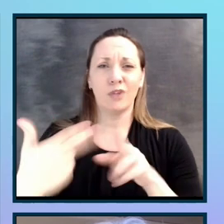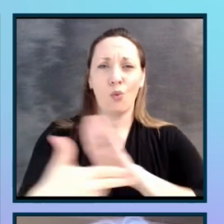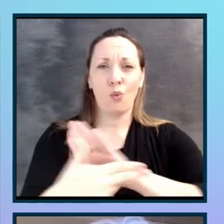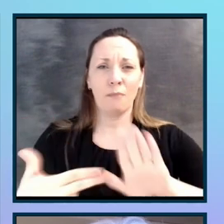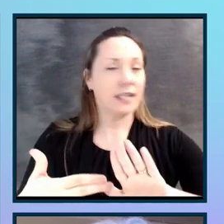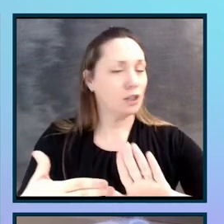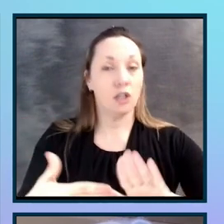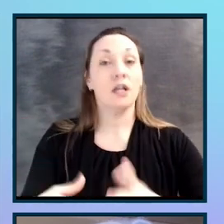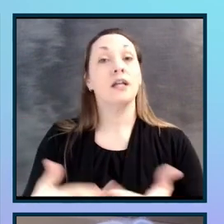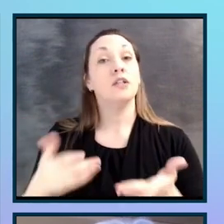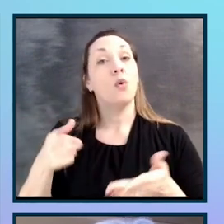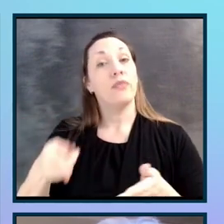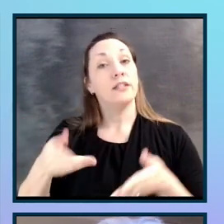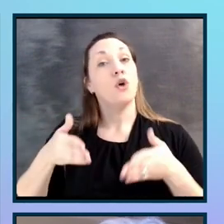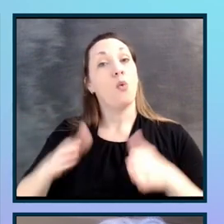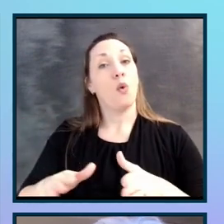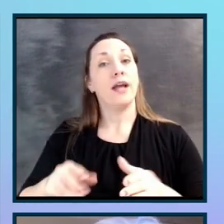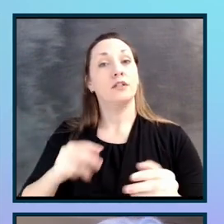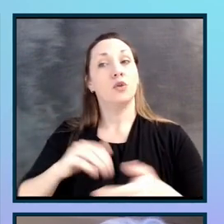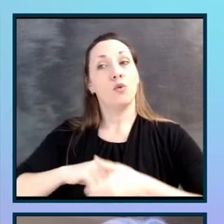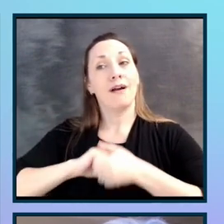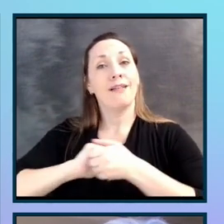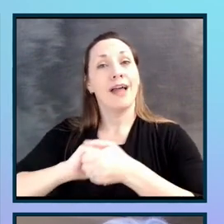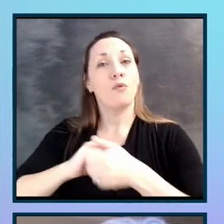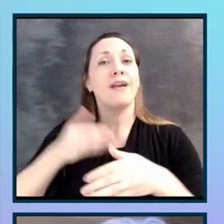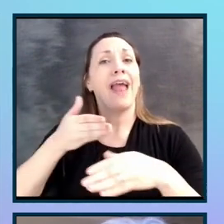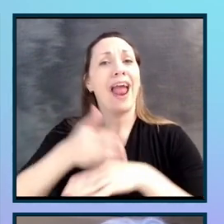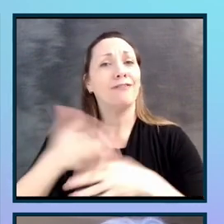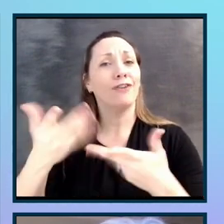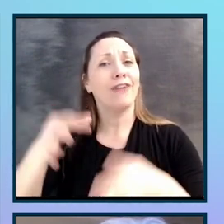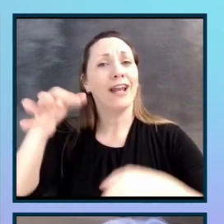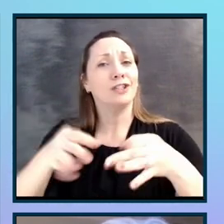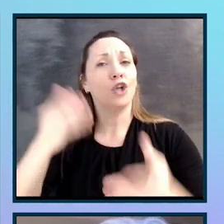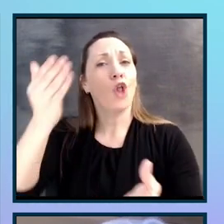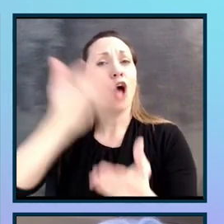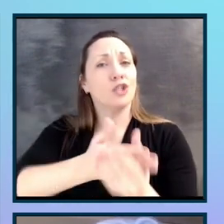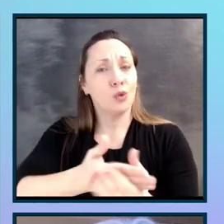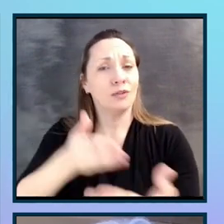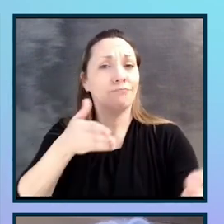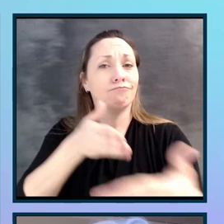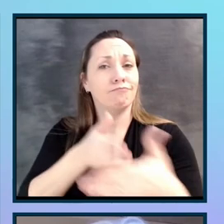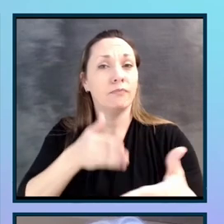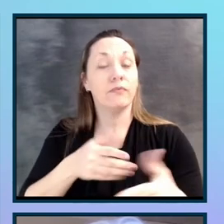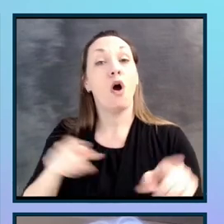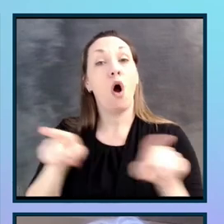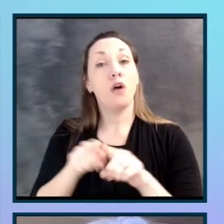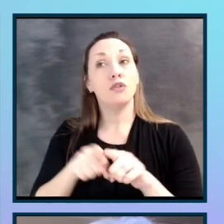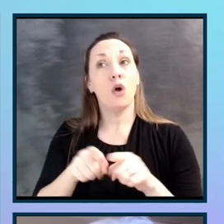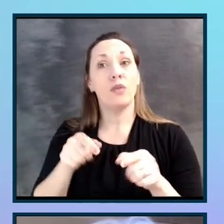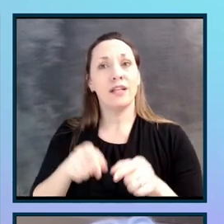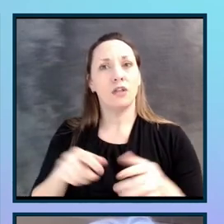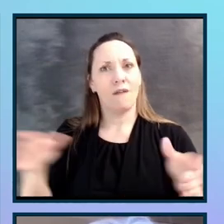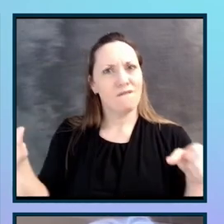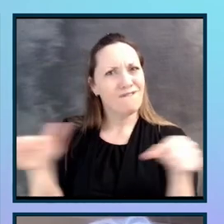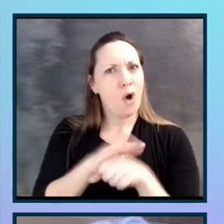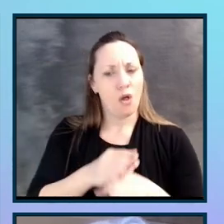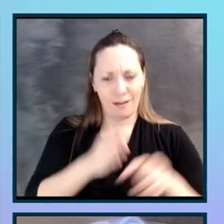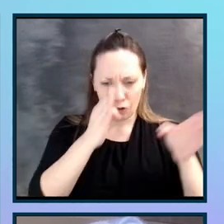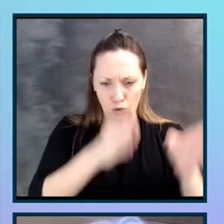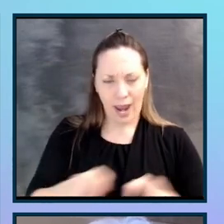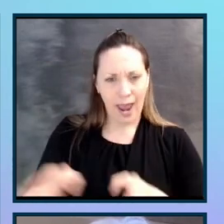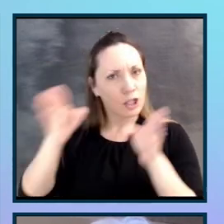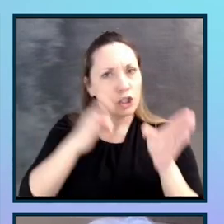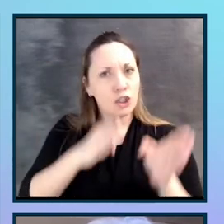collaborate after lawsuits file. And also, it's a process full of strategies to advocate for